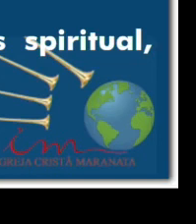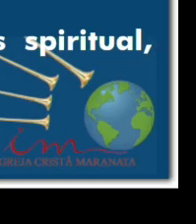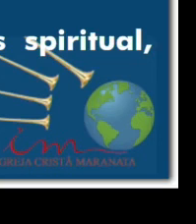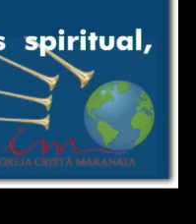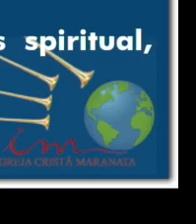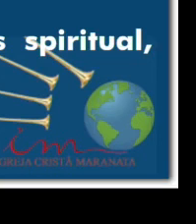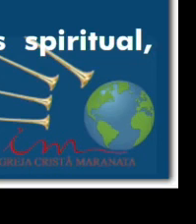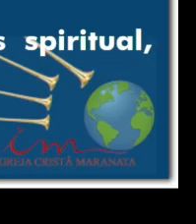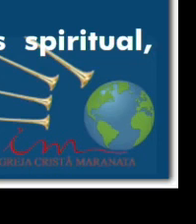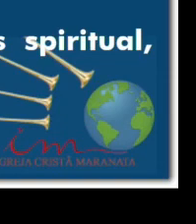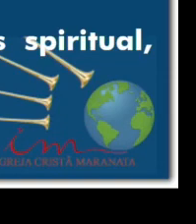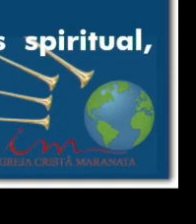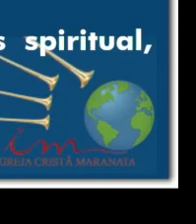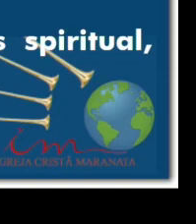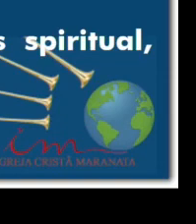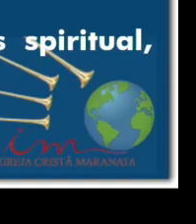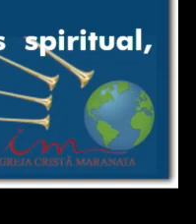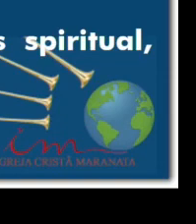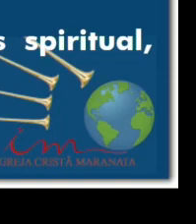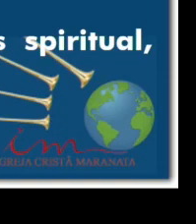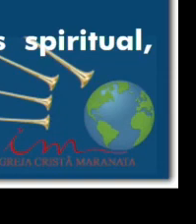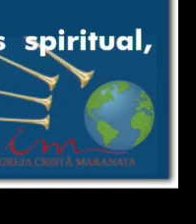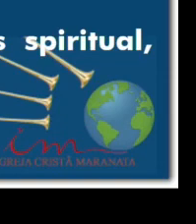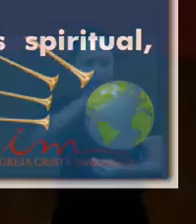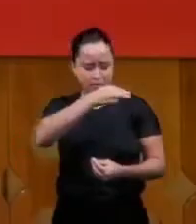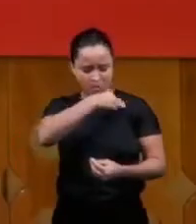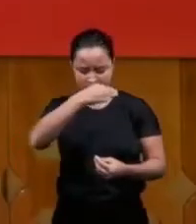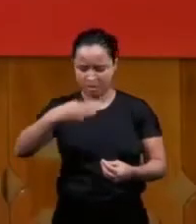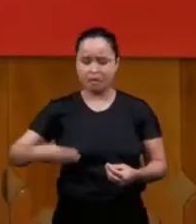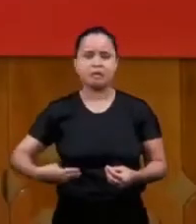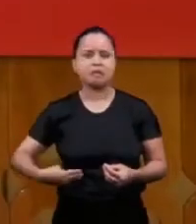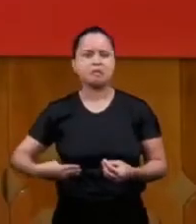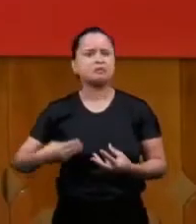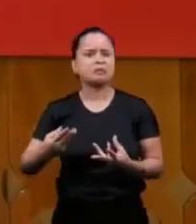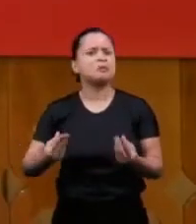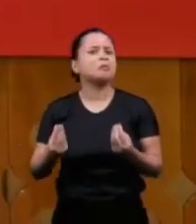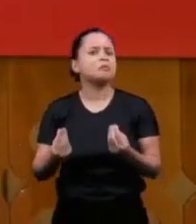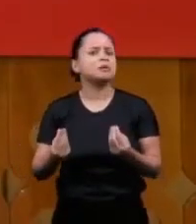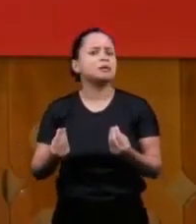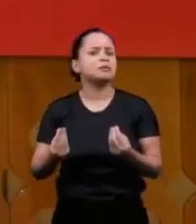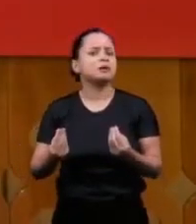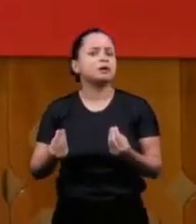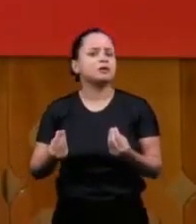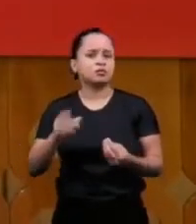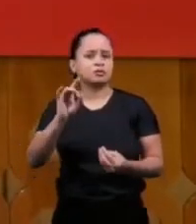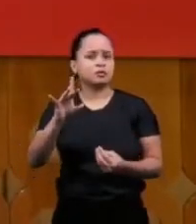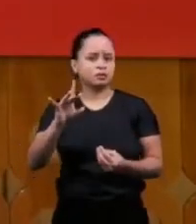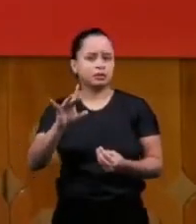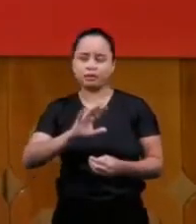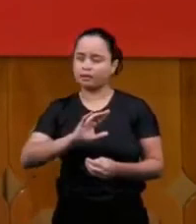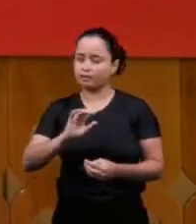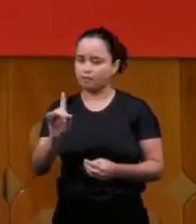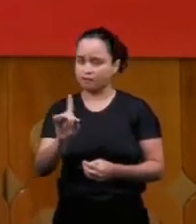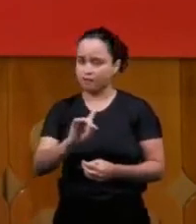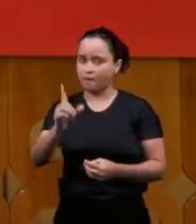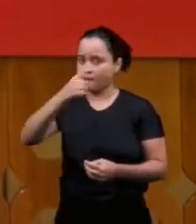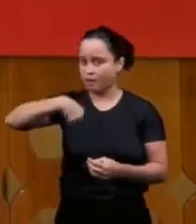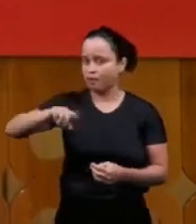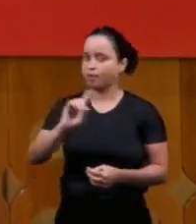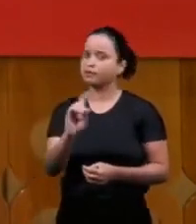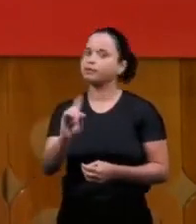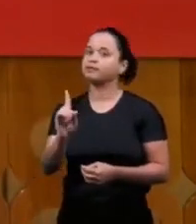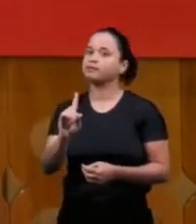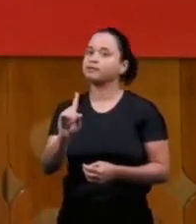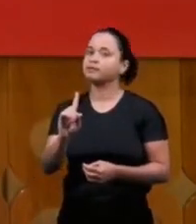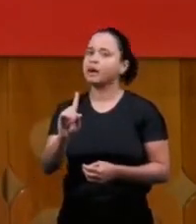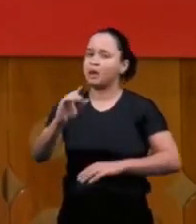we're talking in God's word the doctrine of the word the ministry for us is not a title it's